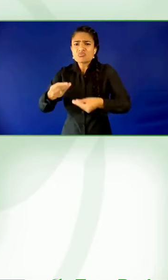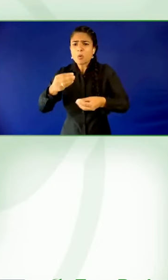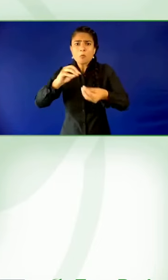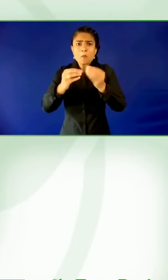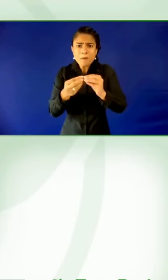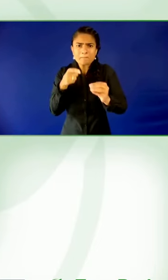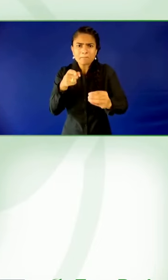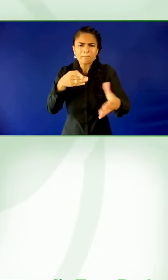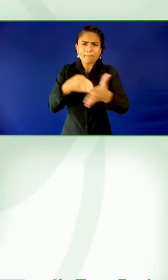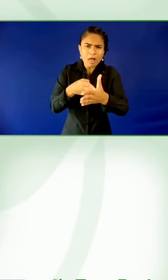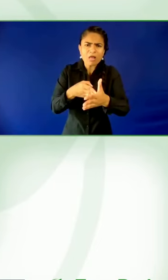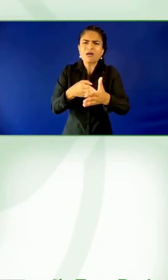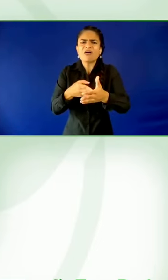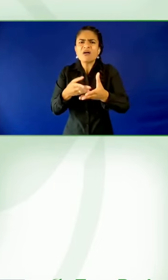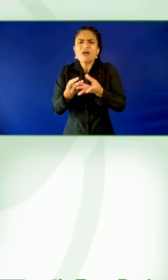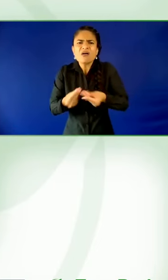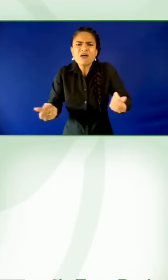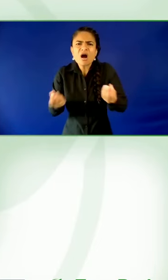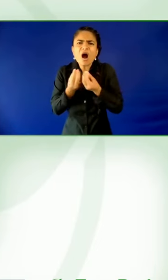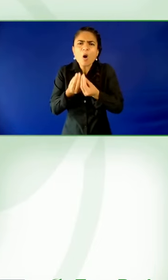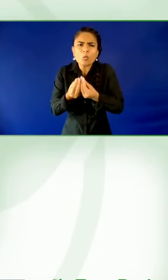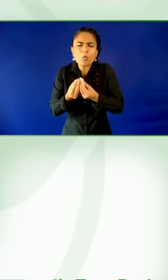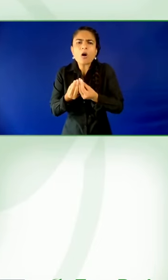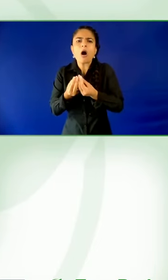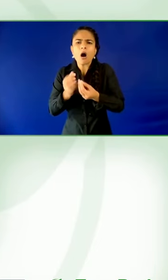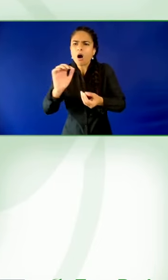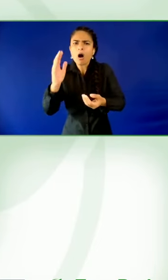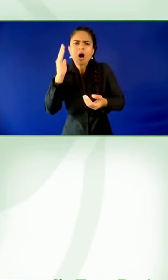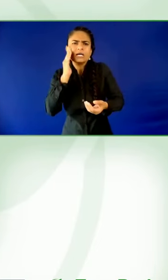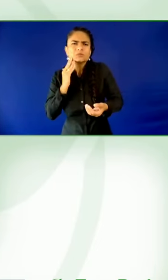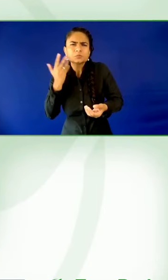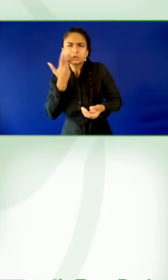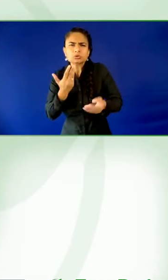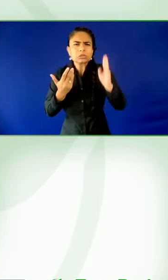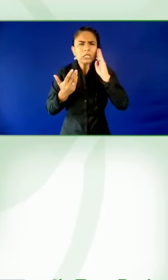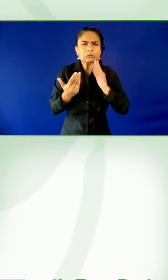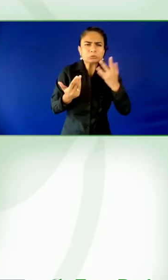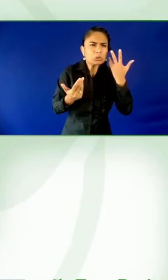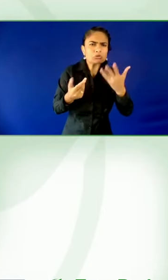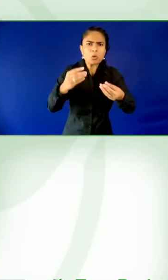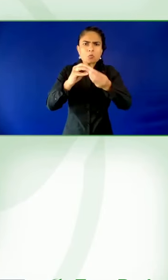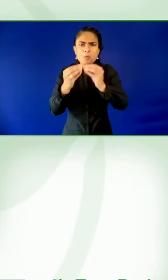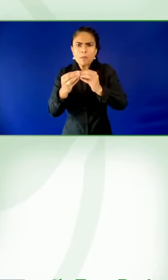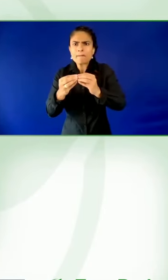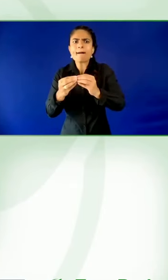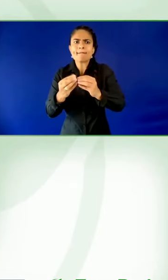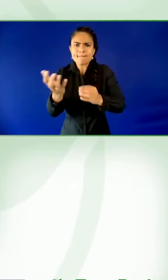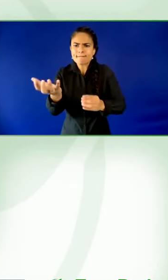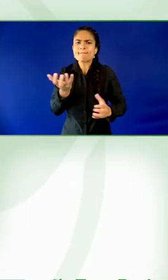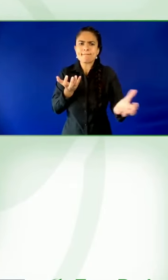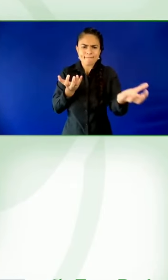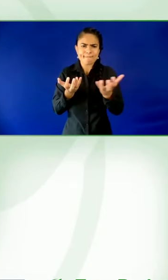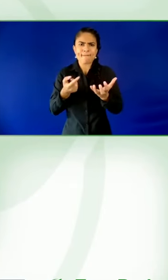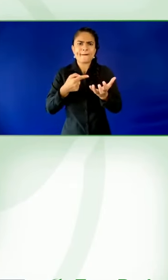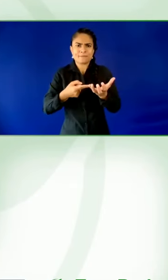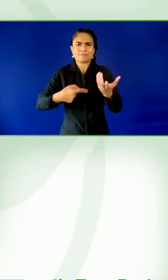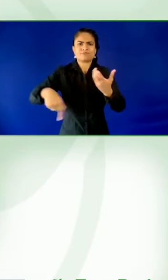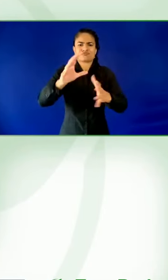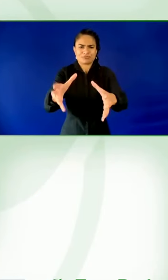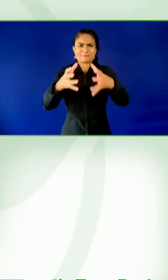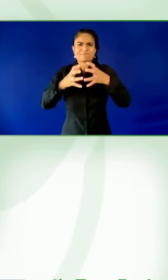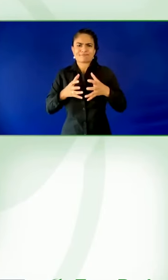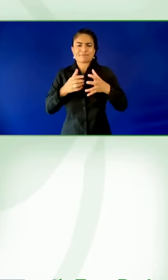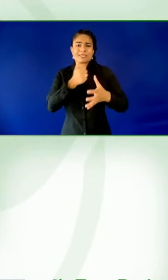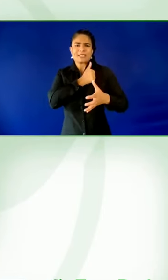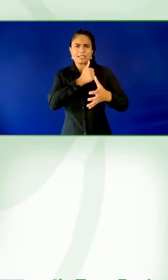Act. And in that, it applies to federally regulated organizations like banking. And we are